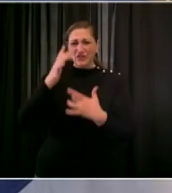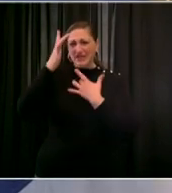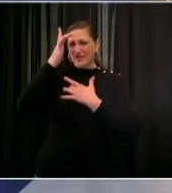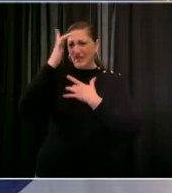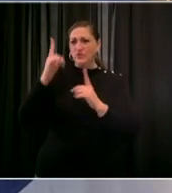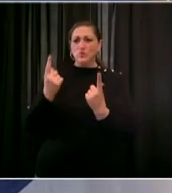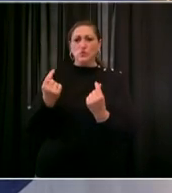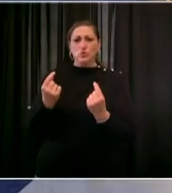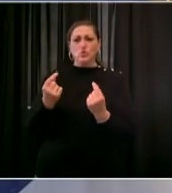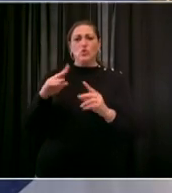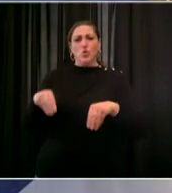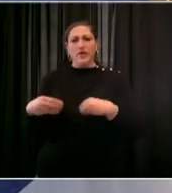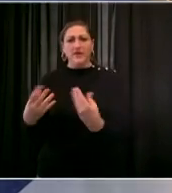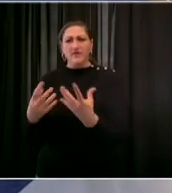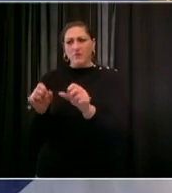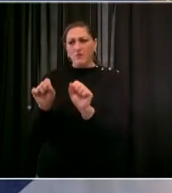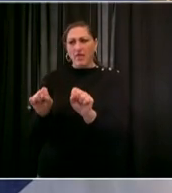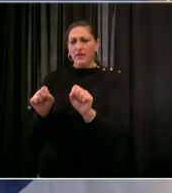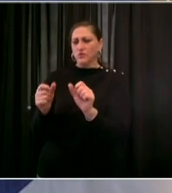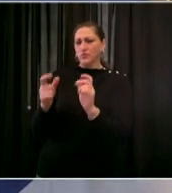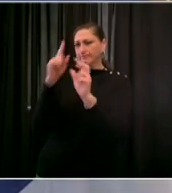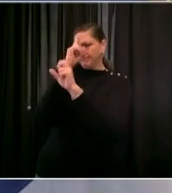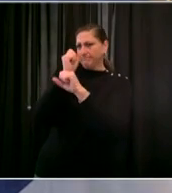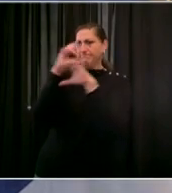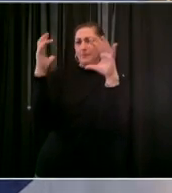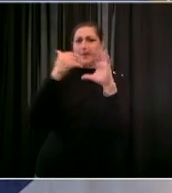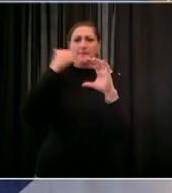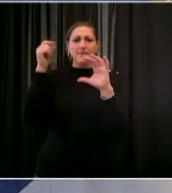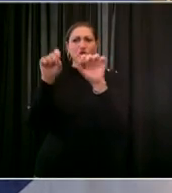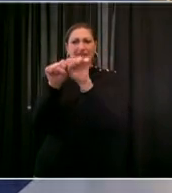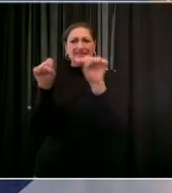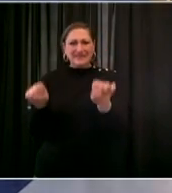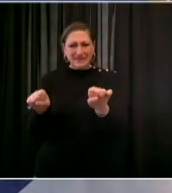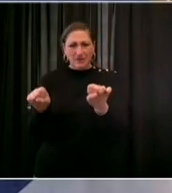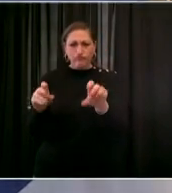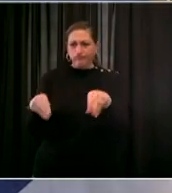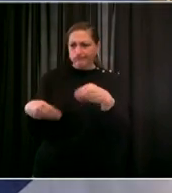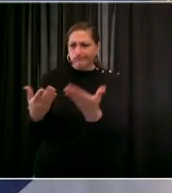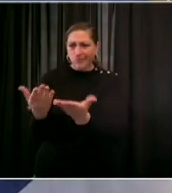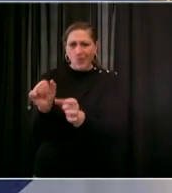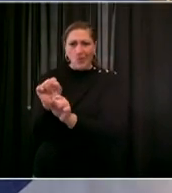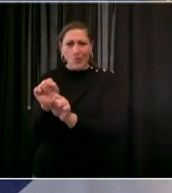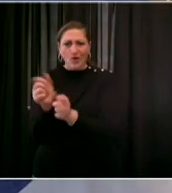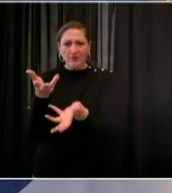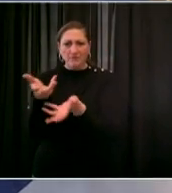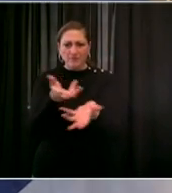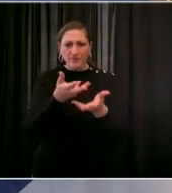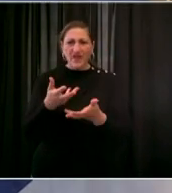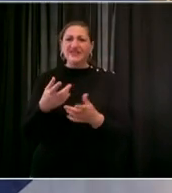our vision is to create a better system that goes beyond one incident or tragedy